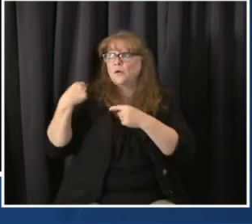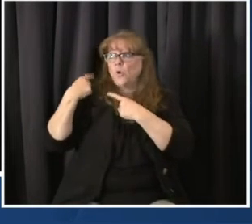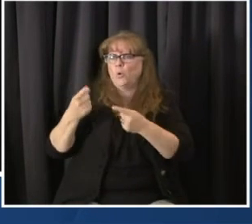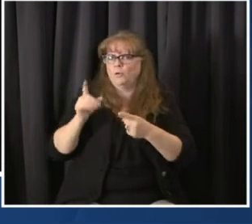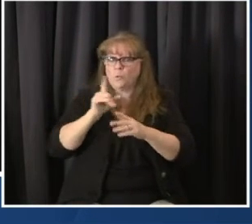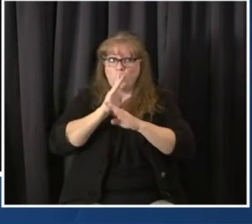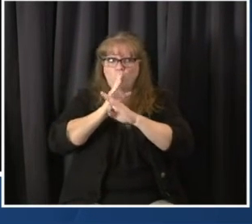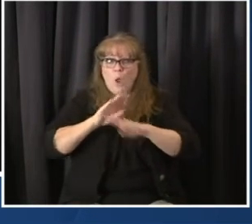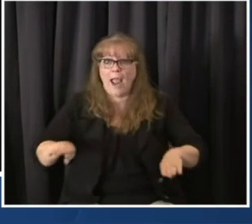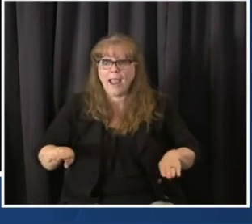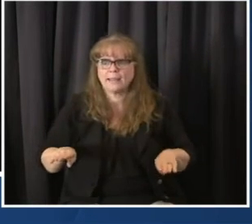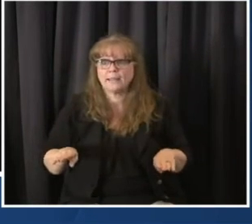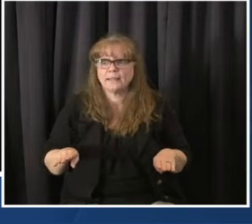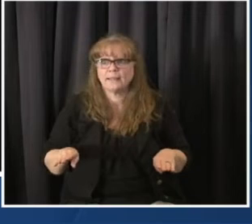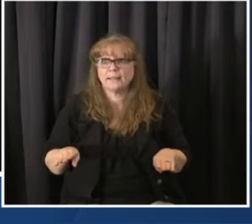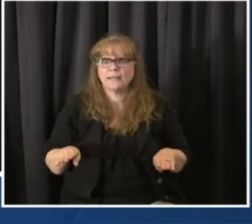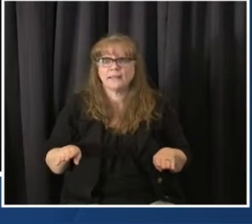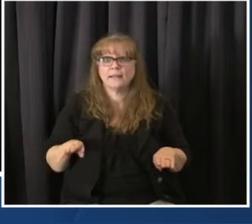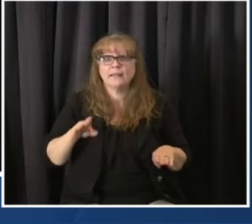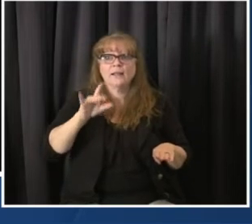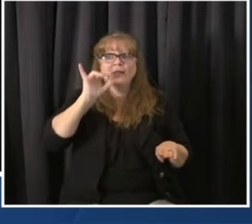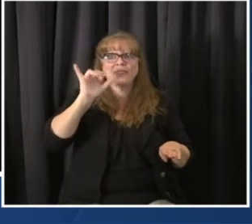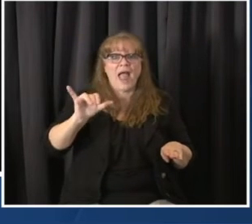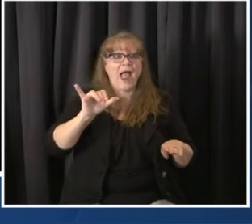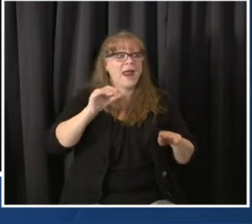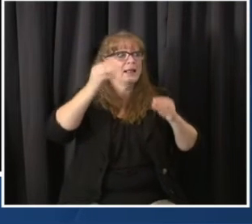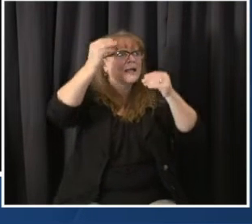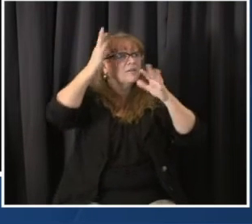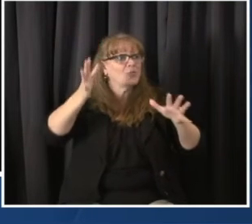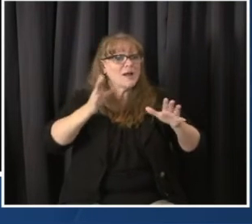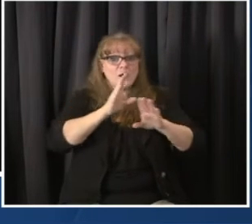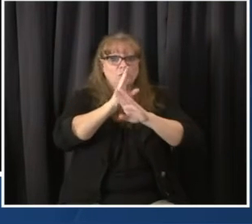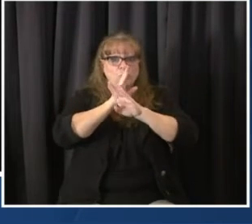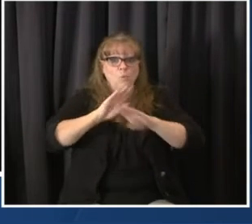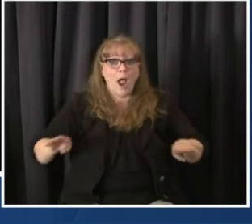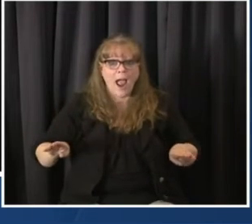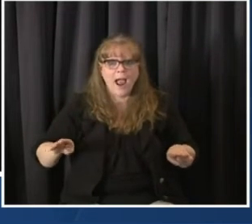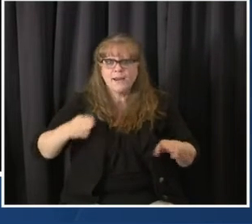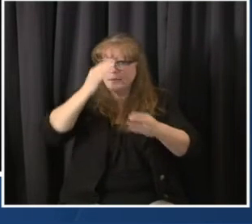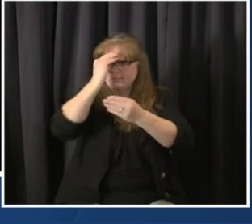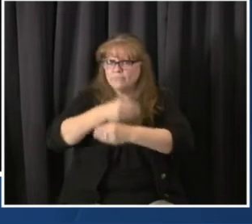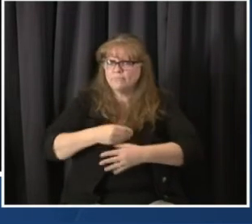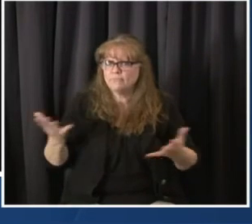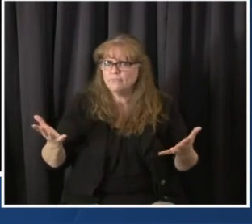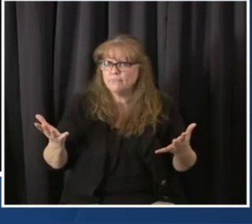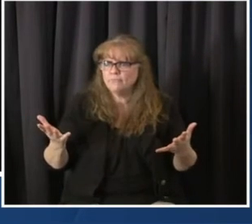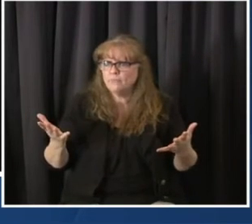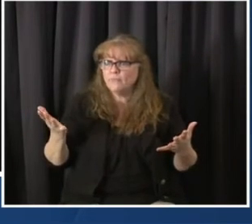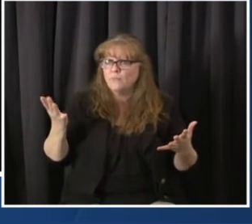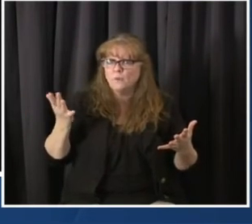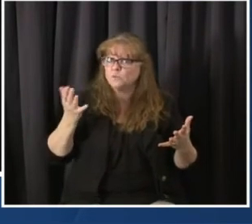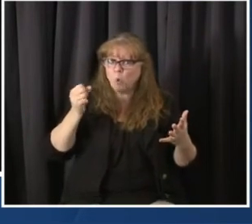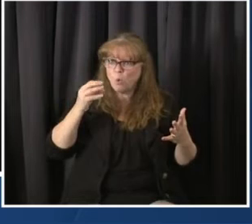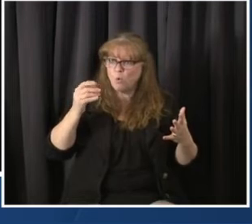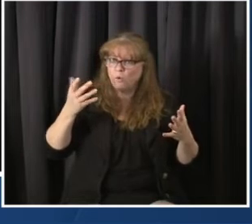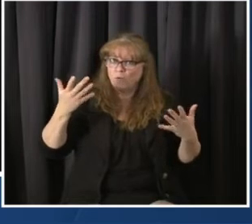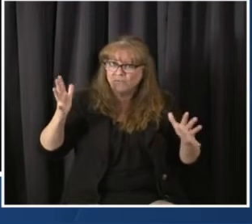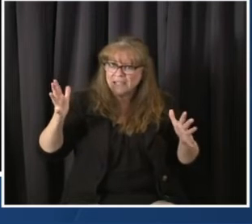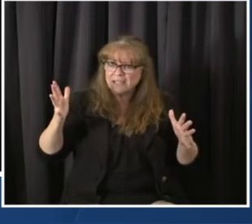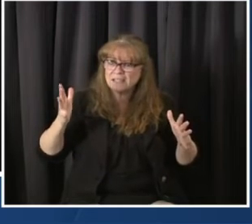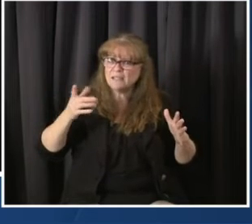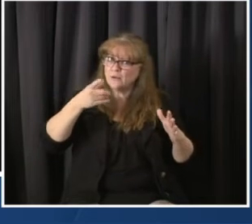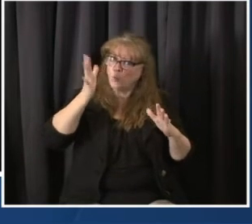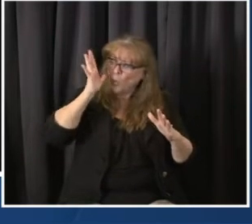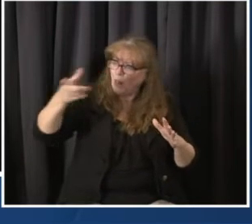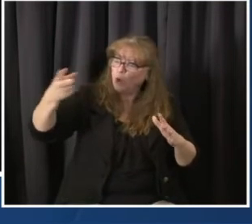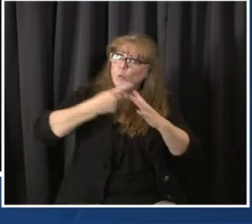released unlike other states. If not, why not? And will we start getting more specific data about where the vaccines are being